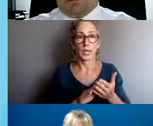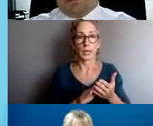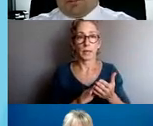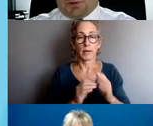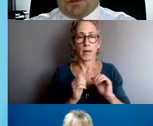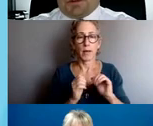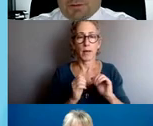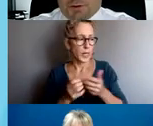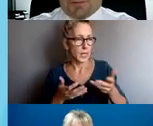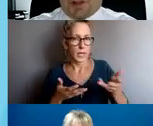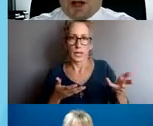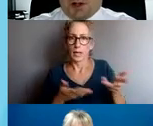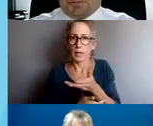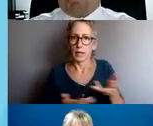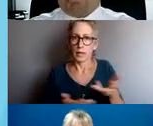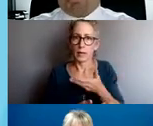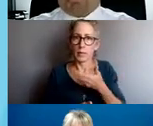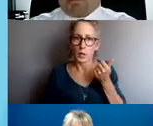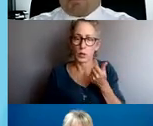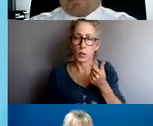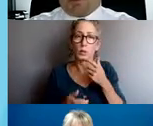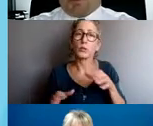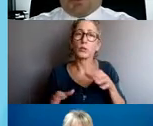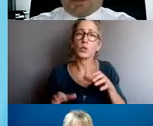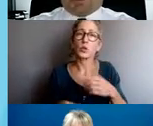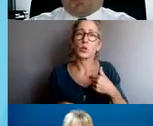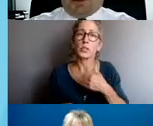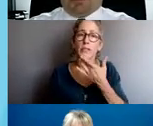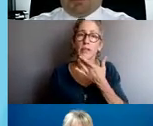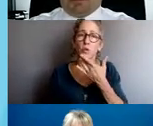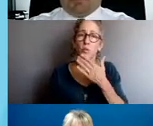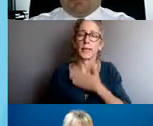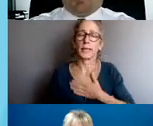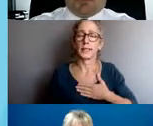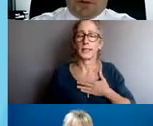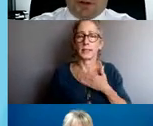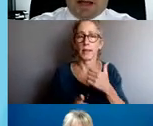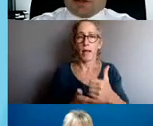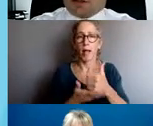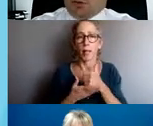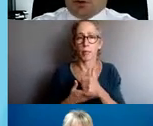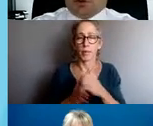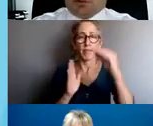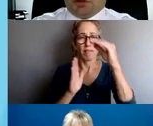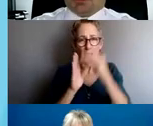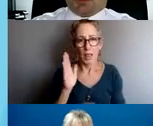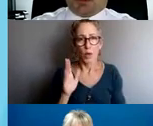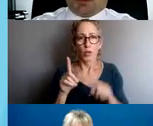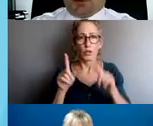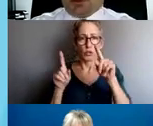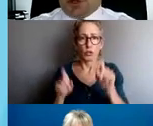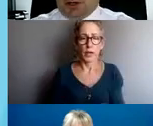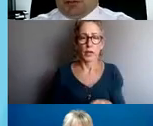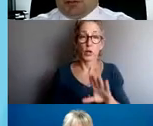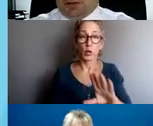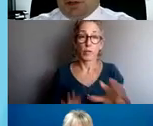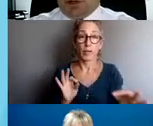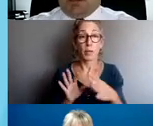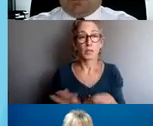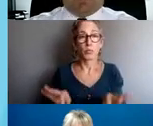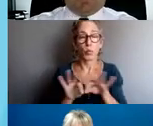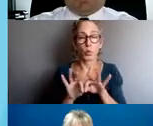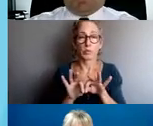Please, do us a favor, help complete that survey. Your feedback is important, and it's greatly appreciated.